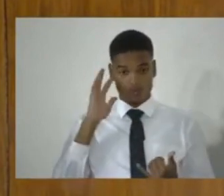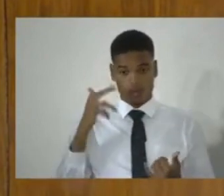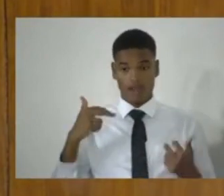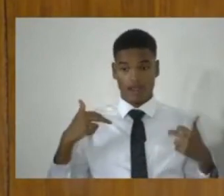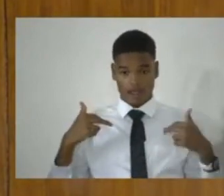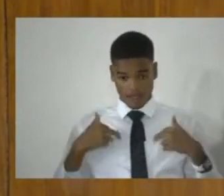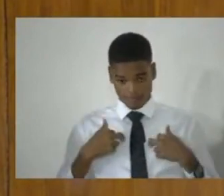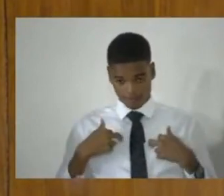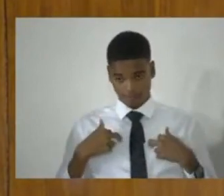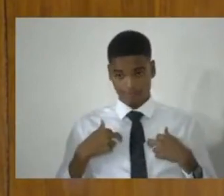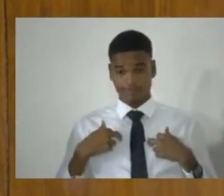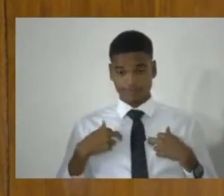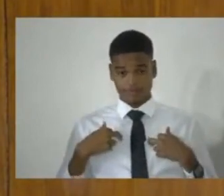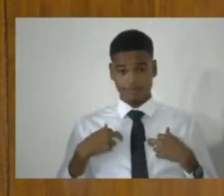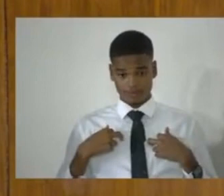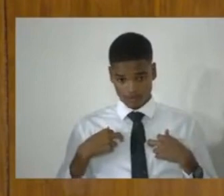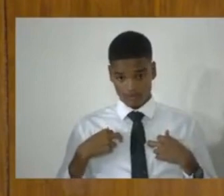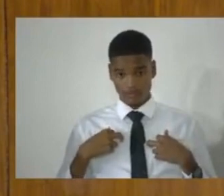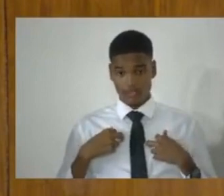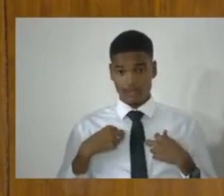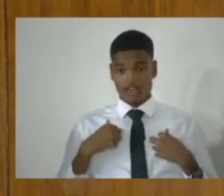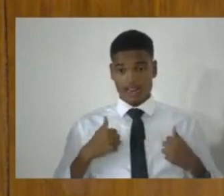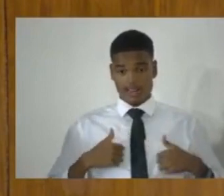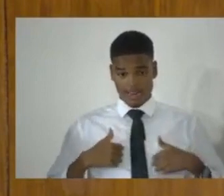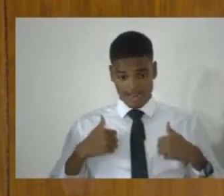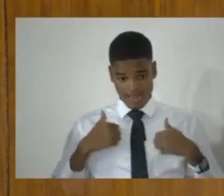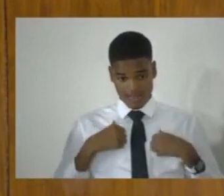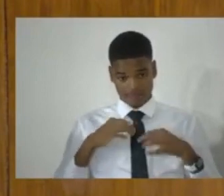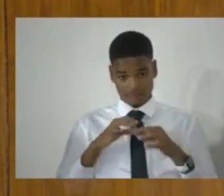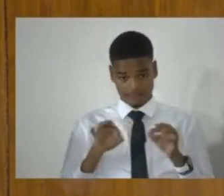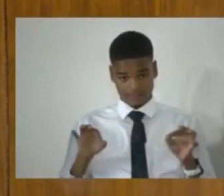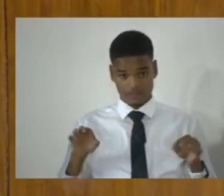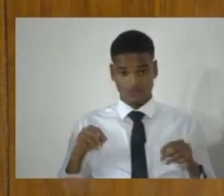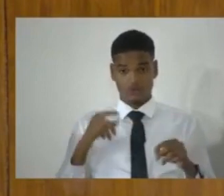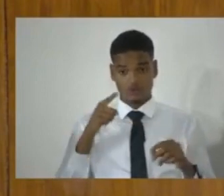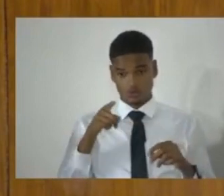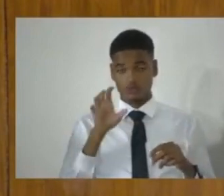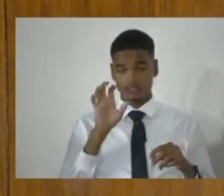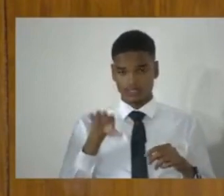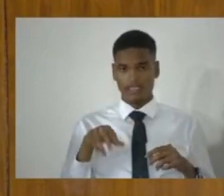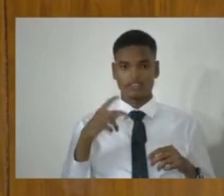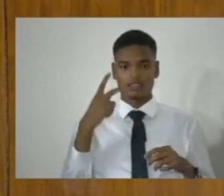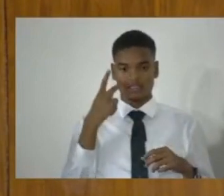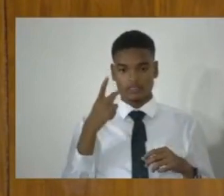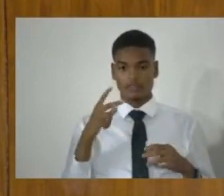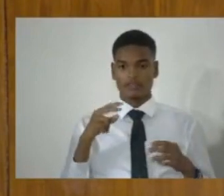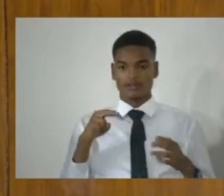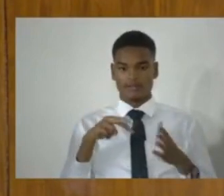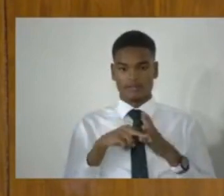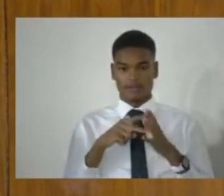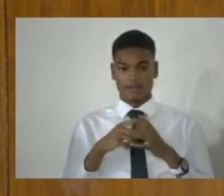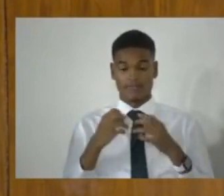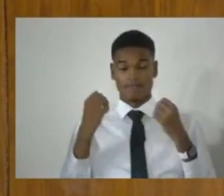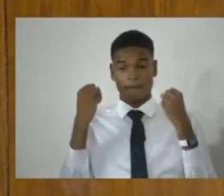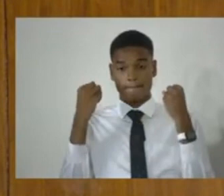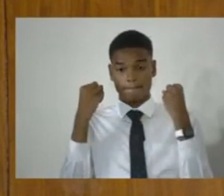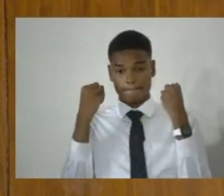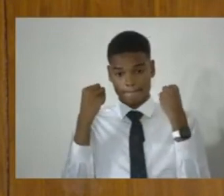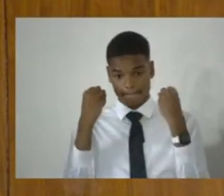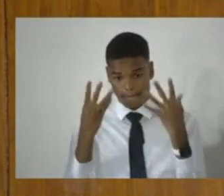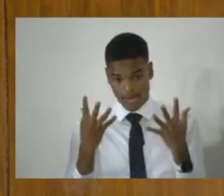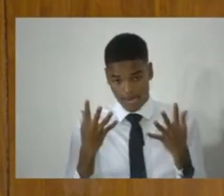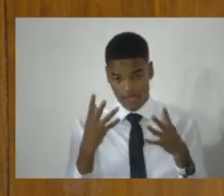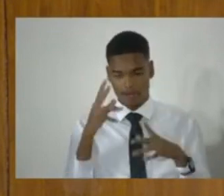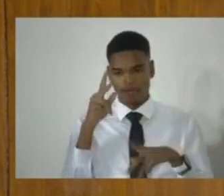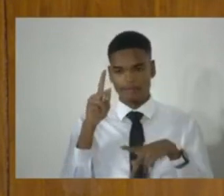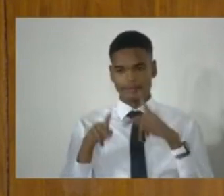sentences, mandatory life sentences that never did before. You can predict that a large number of those will be